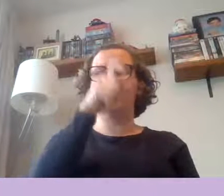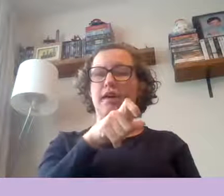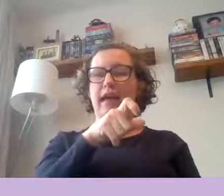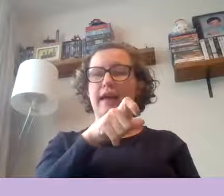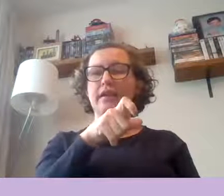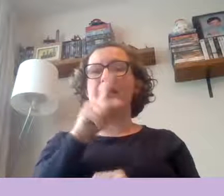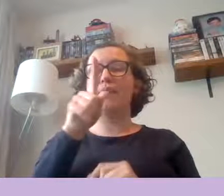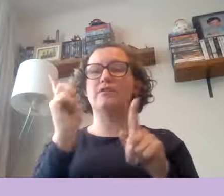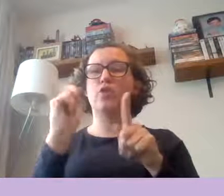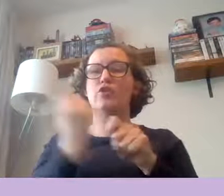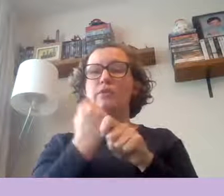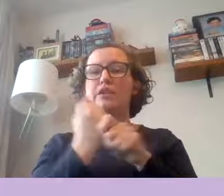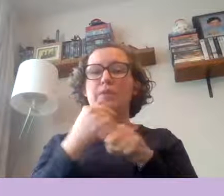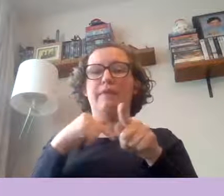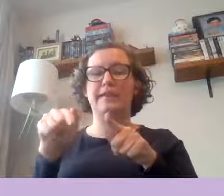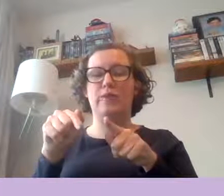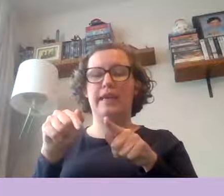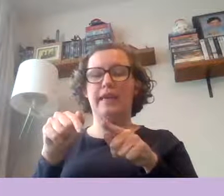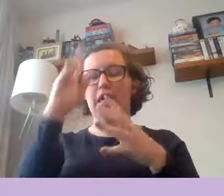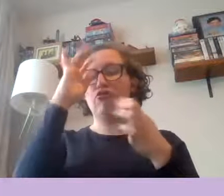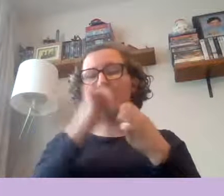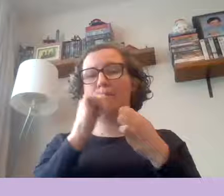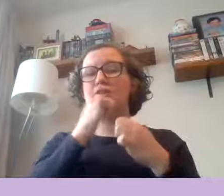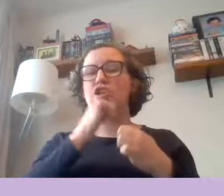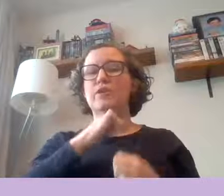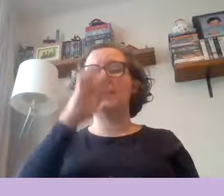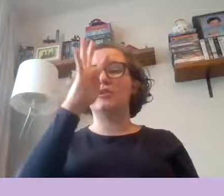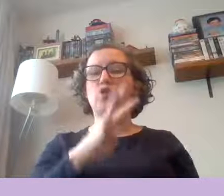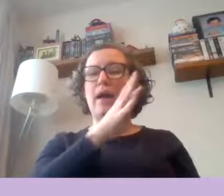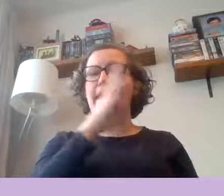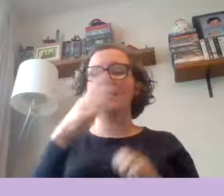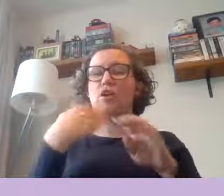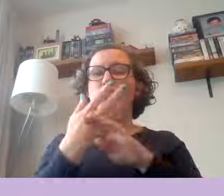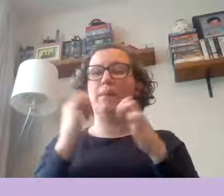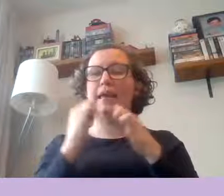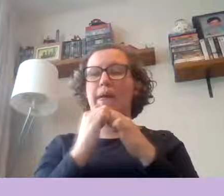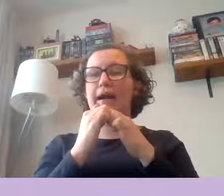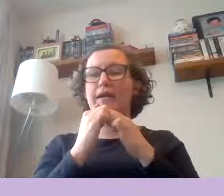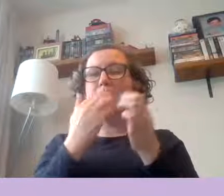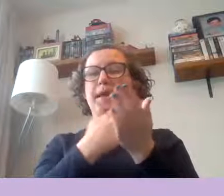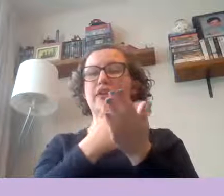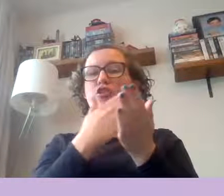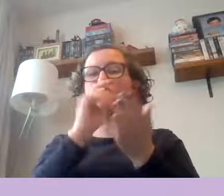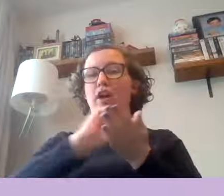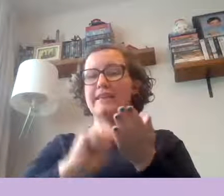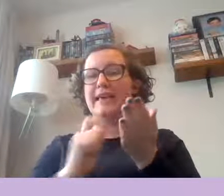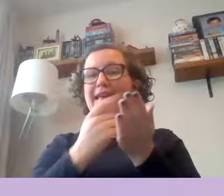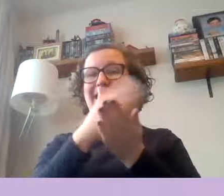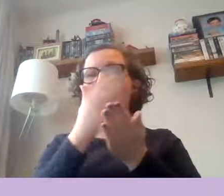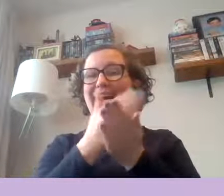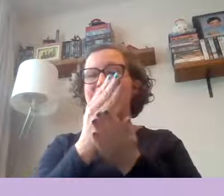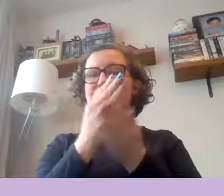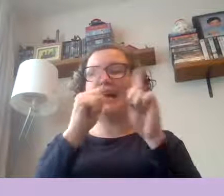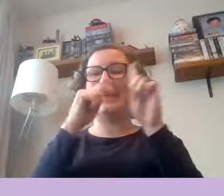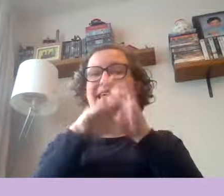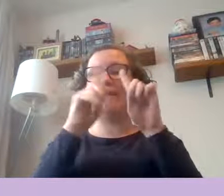method okay that's what you're going to be doing this week remember to use the squares on your paper make your writing